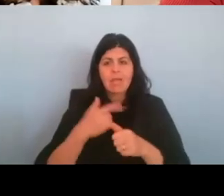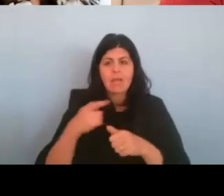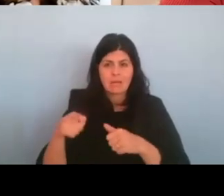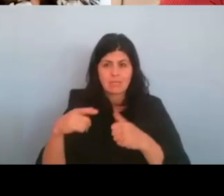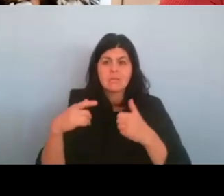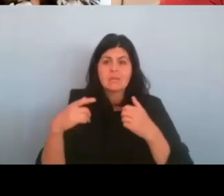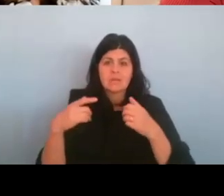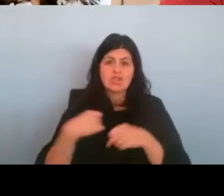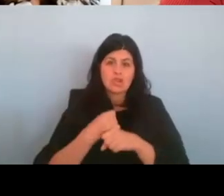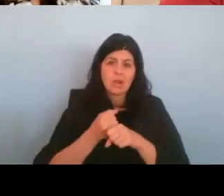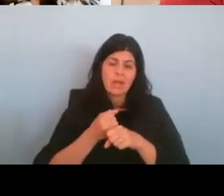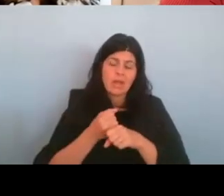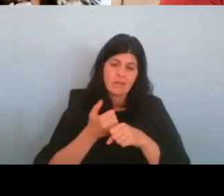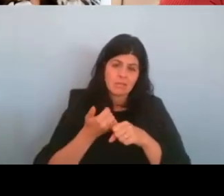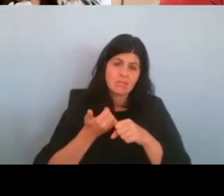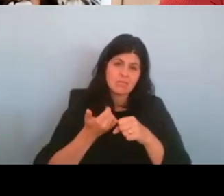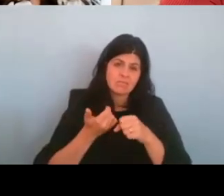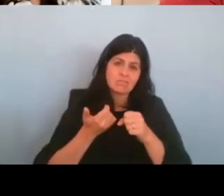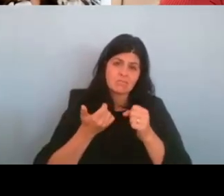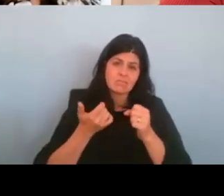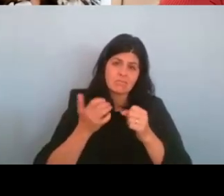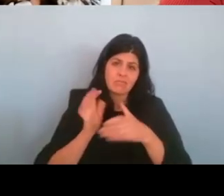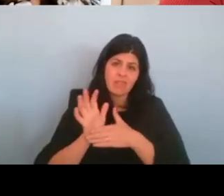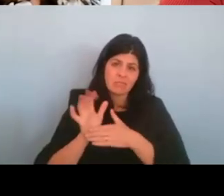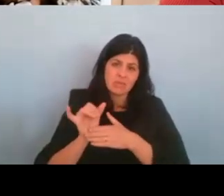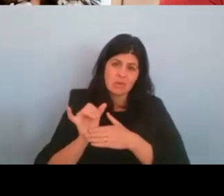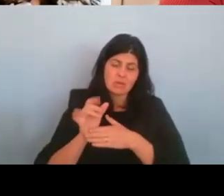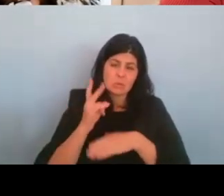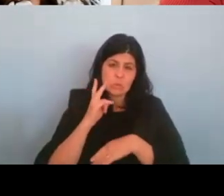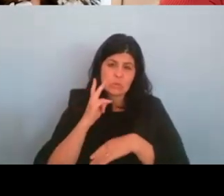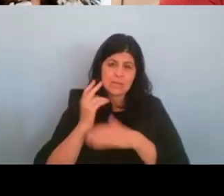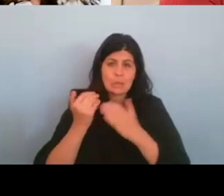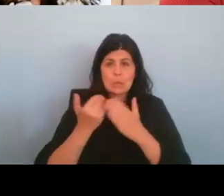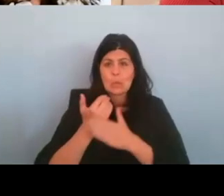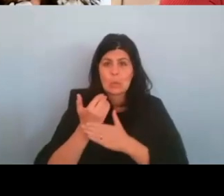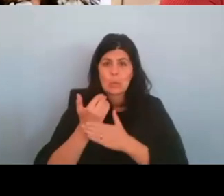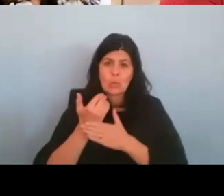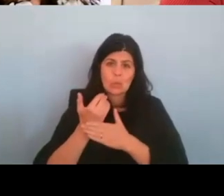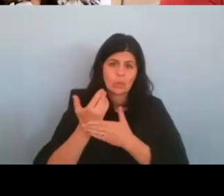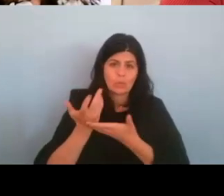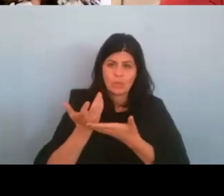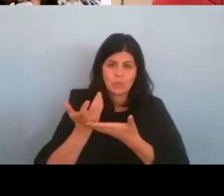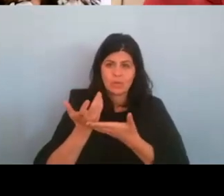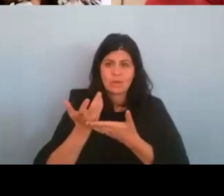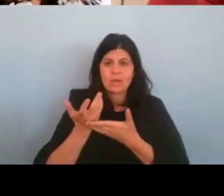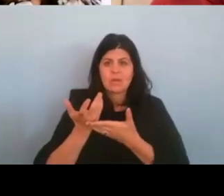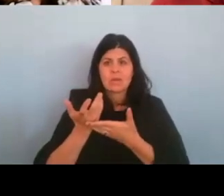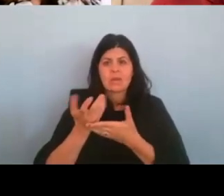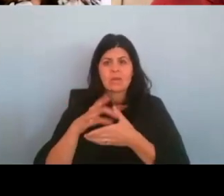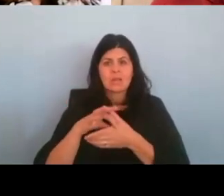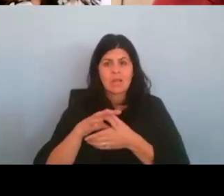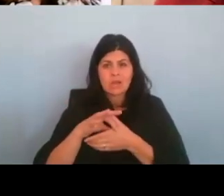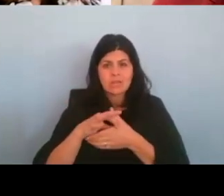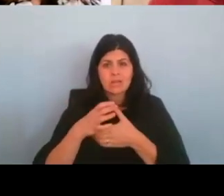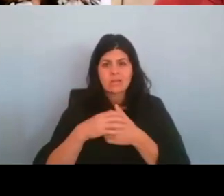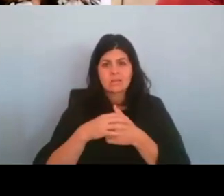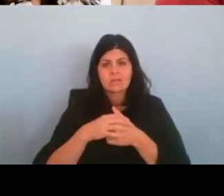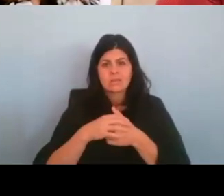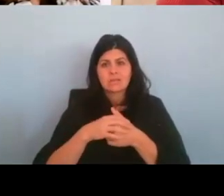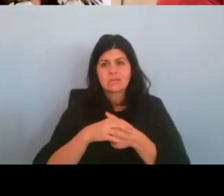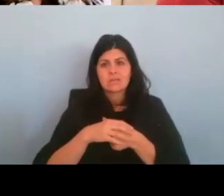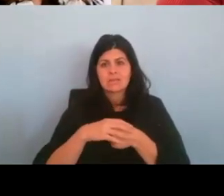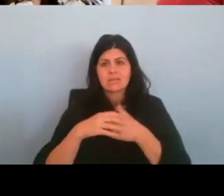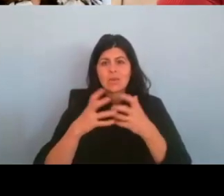see what new content comes out. Um, we have a lot of mazel tovs and congratulations